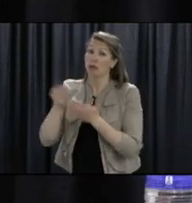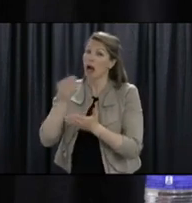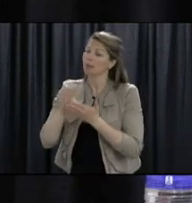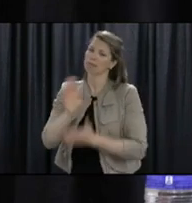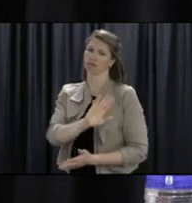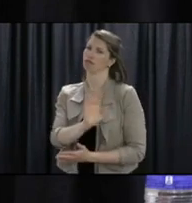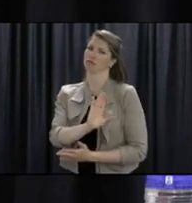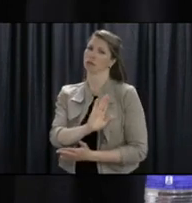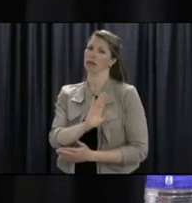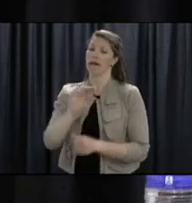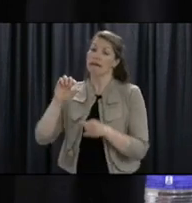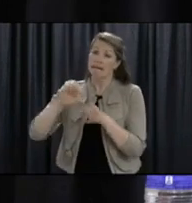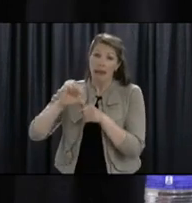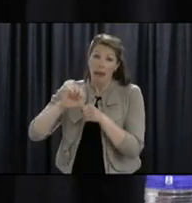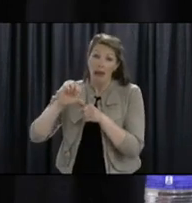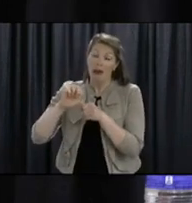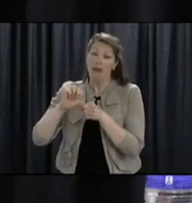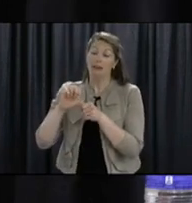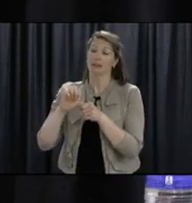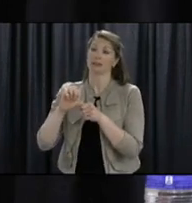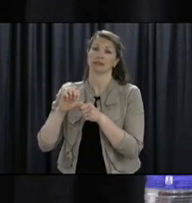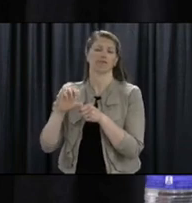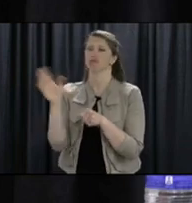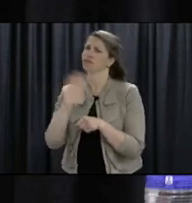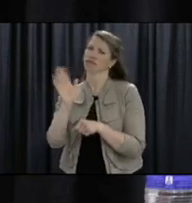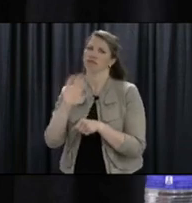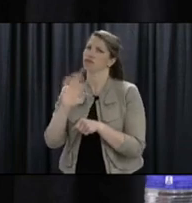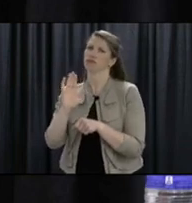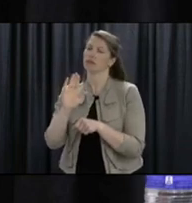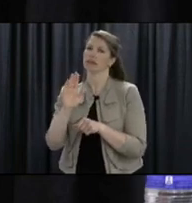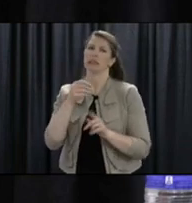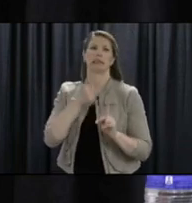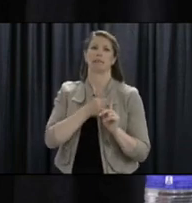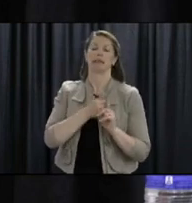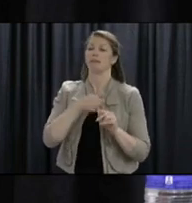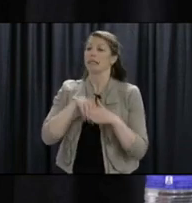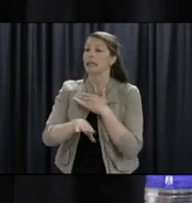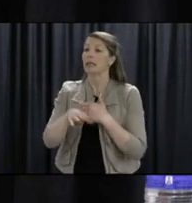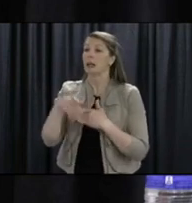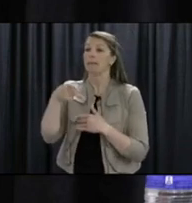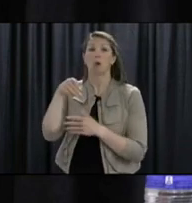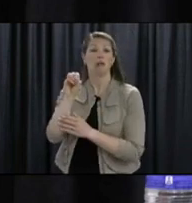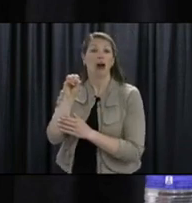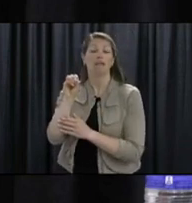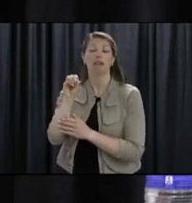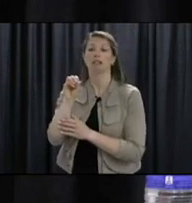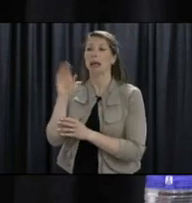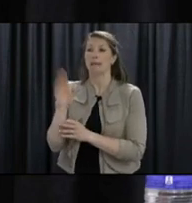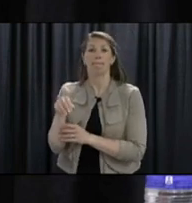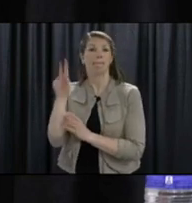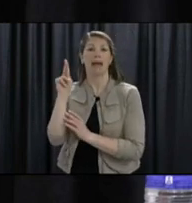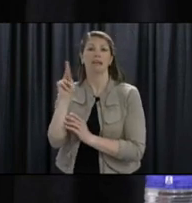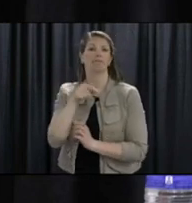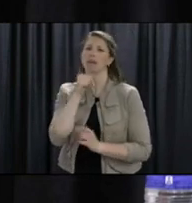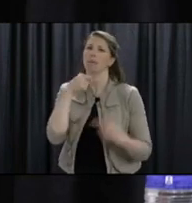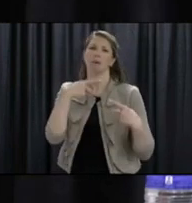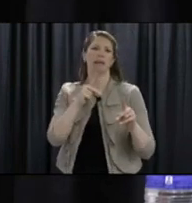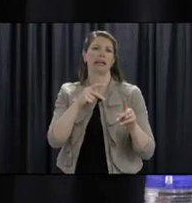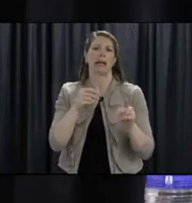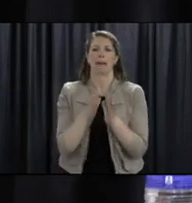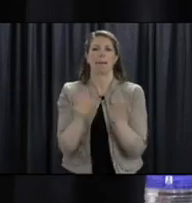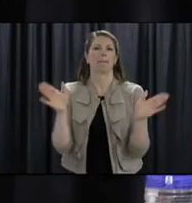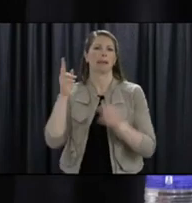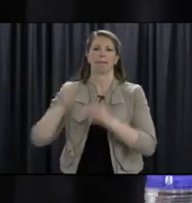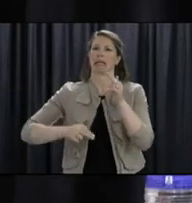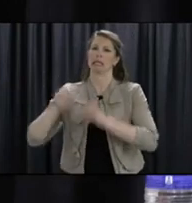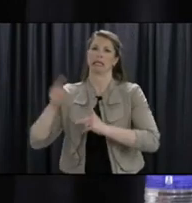a gas station or a drug store or the post office or bank, that wouldn't be allowed. But, you know, for